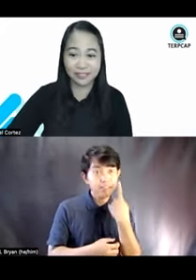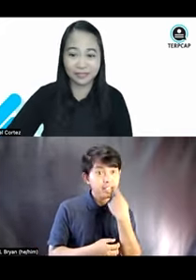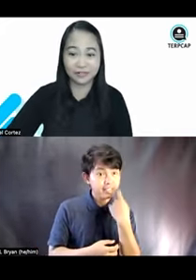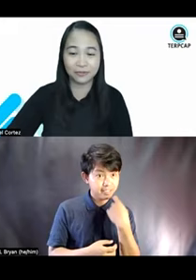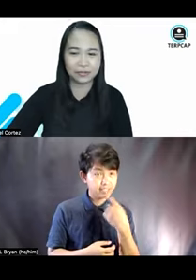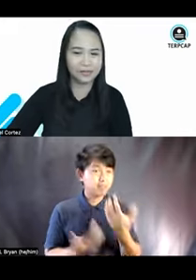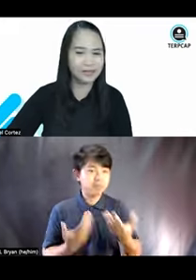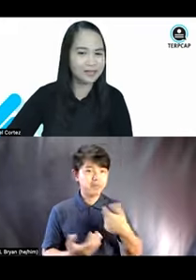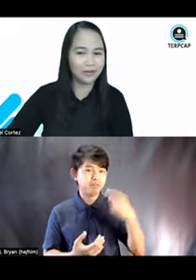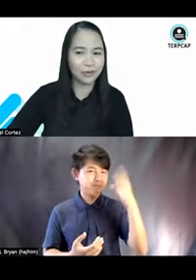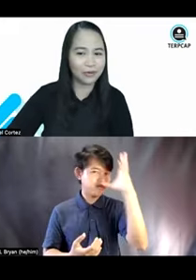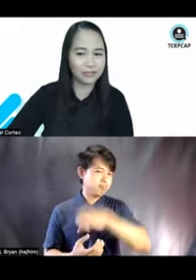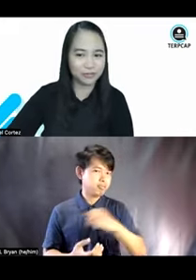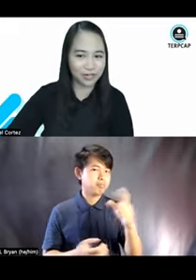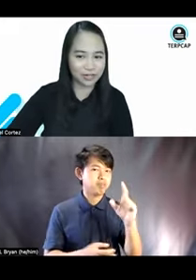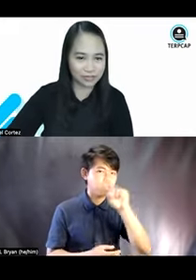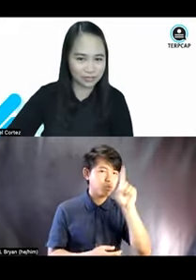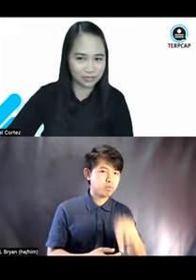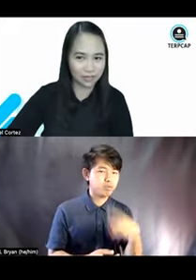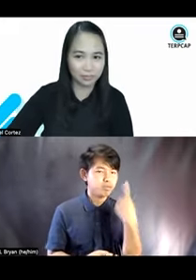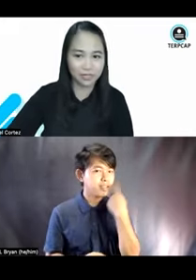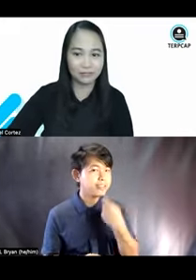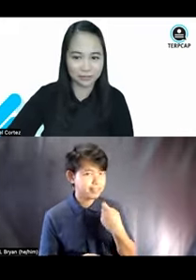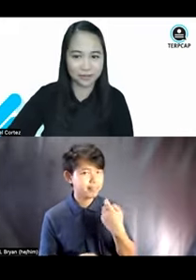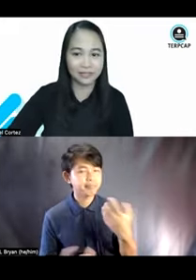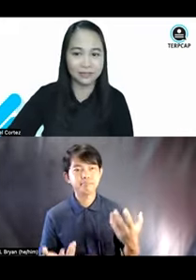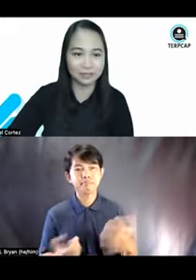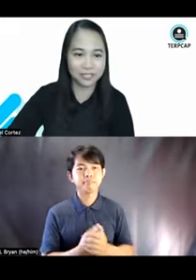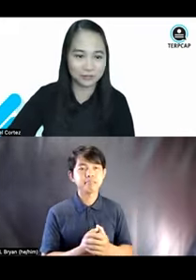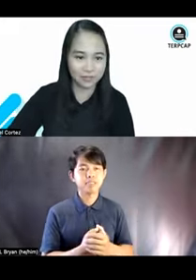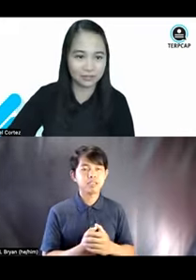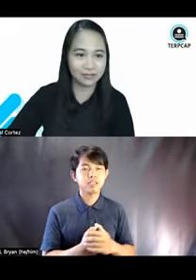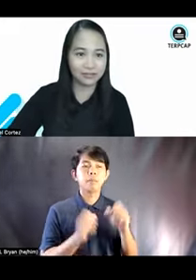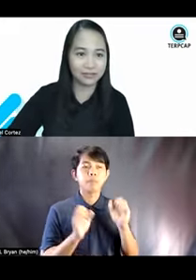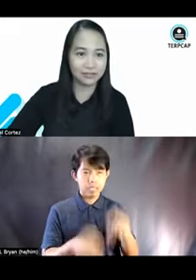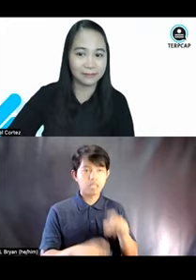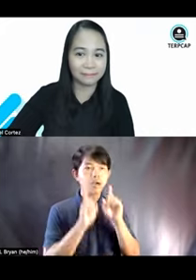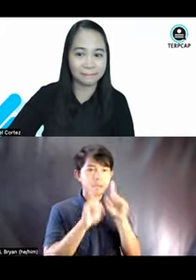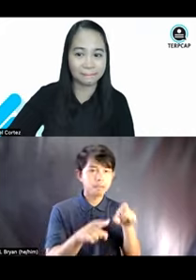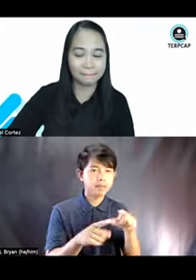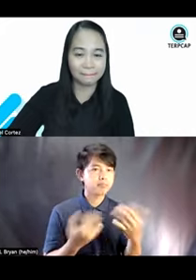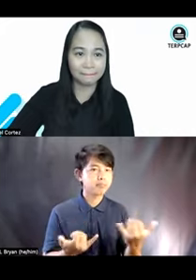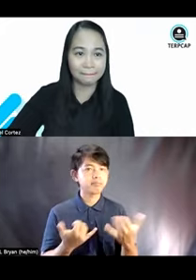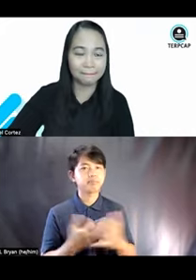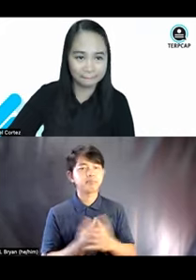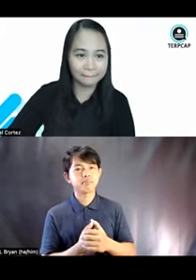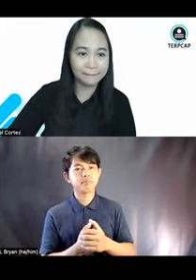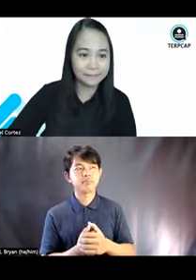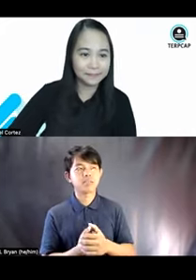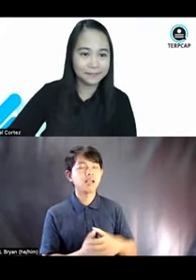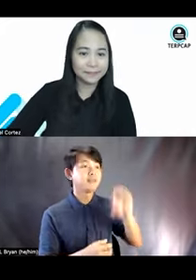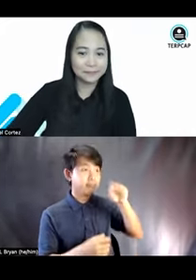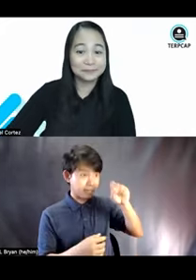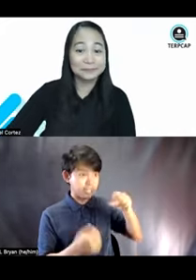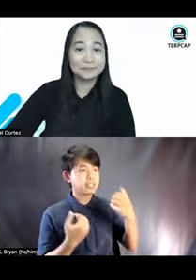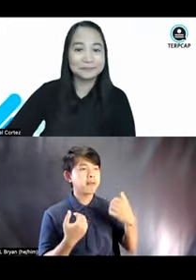earlier or so far, uh, we responded to each of it? Yes, we have already